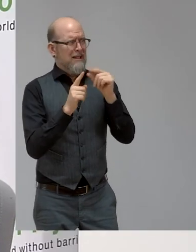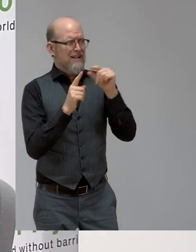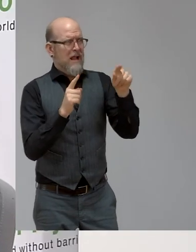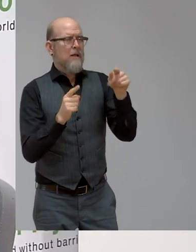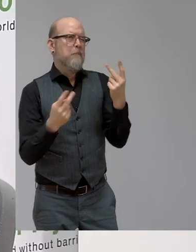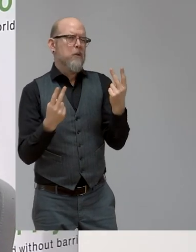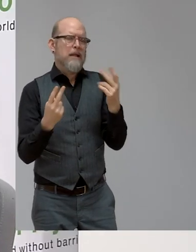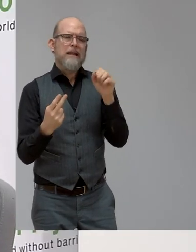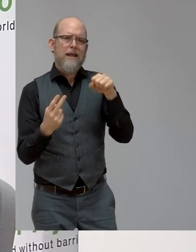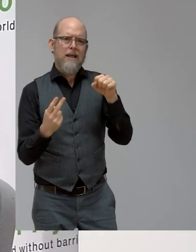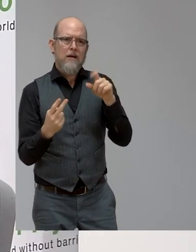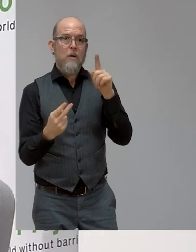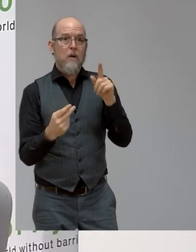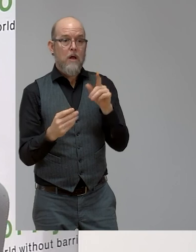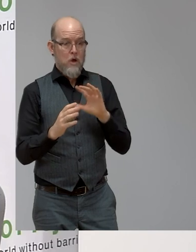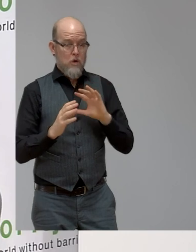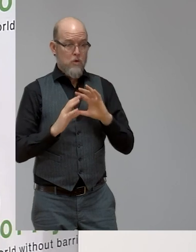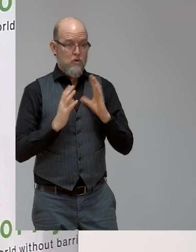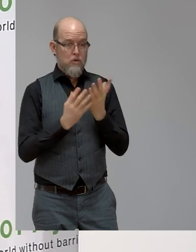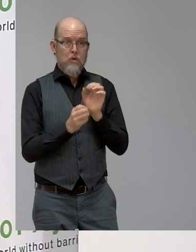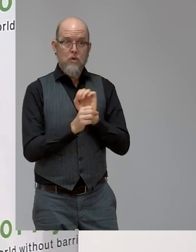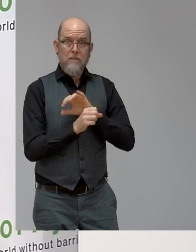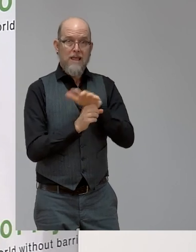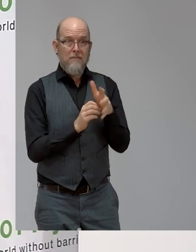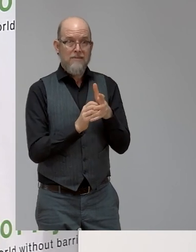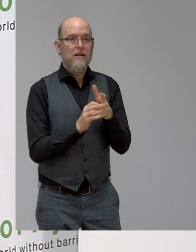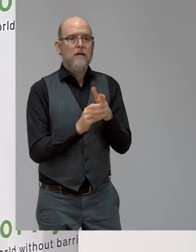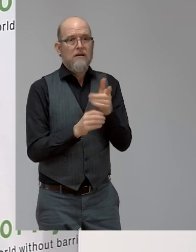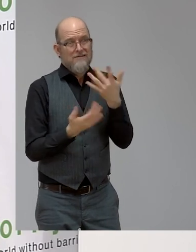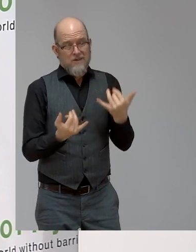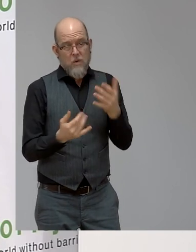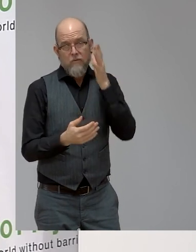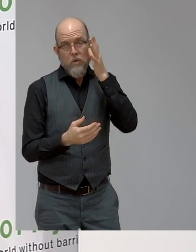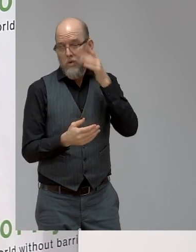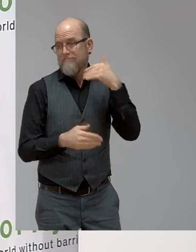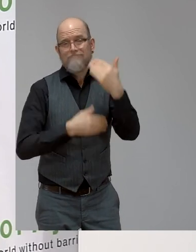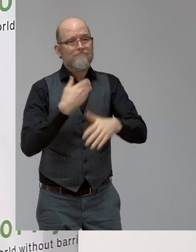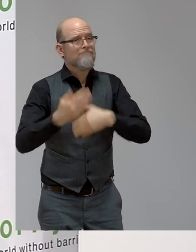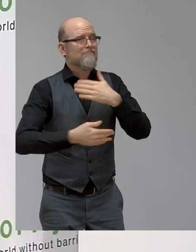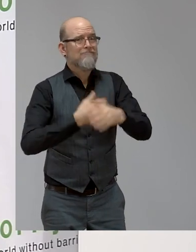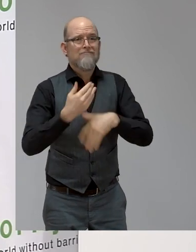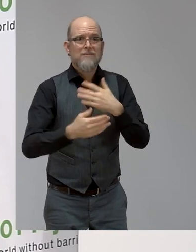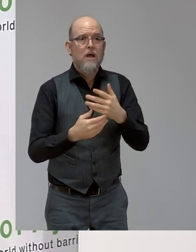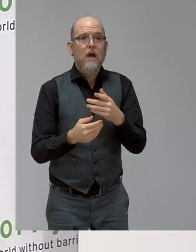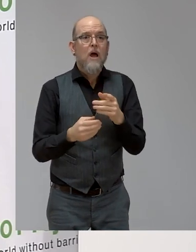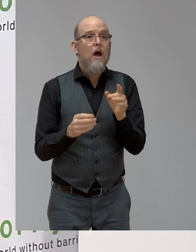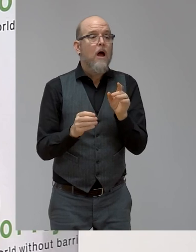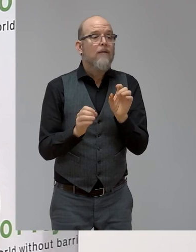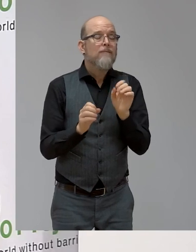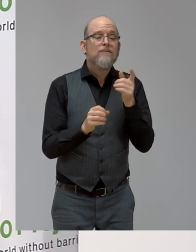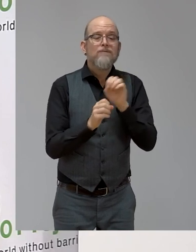times, that is part of our future. And making that more accessible will